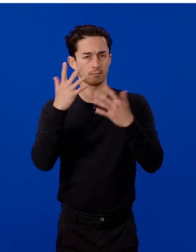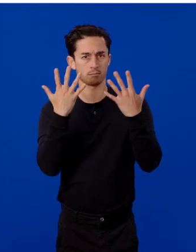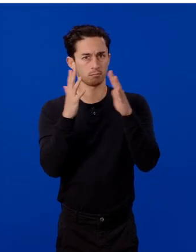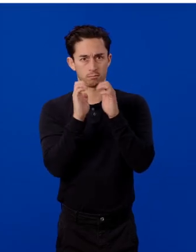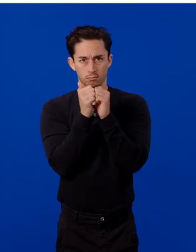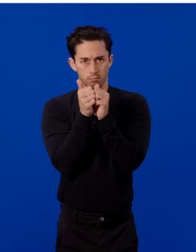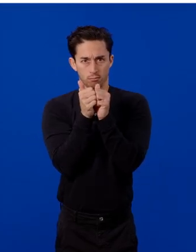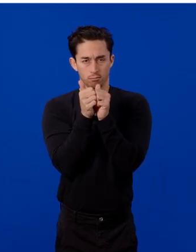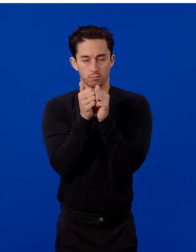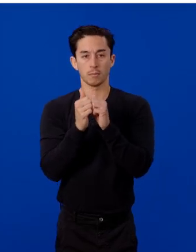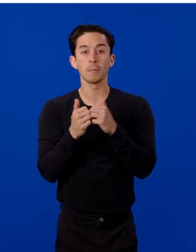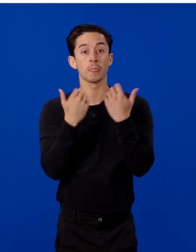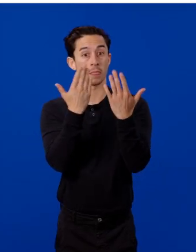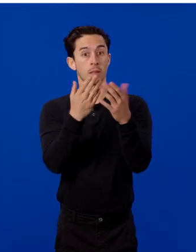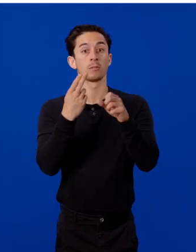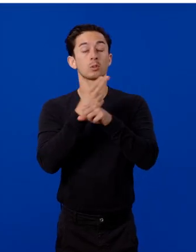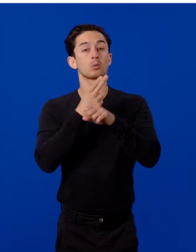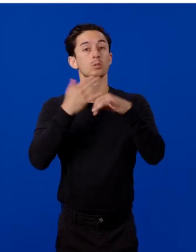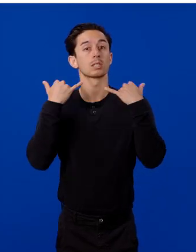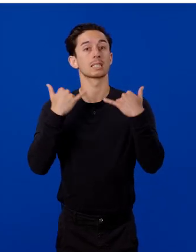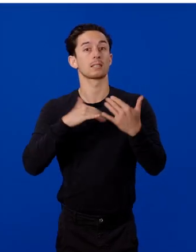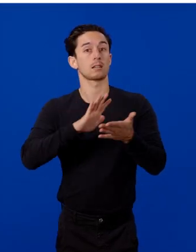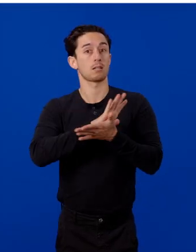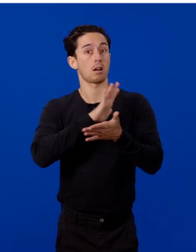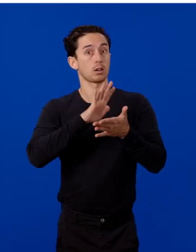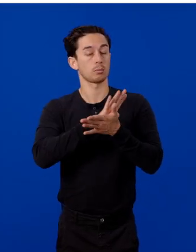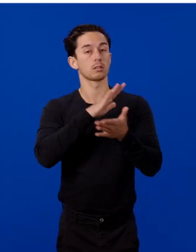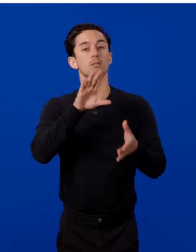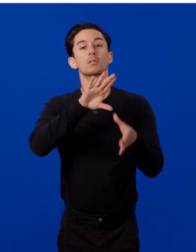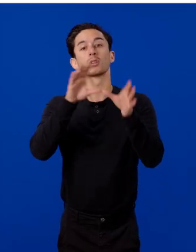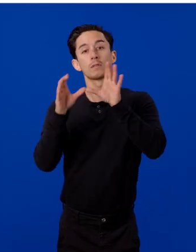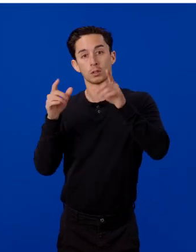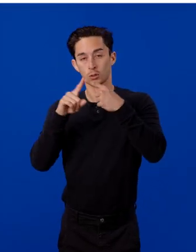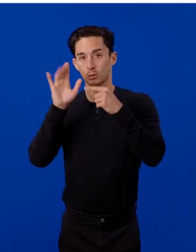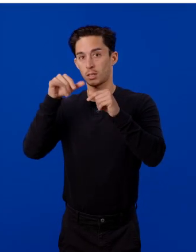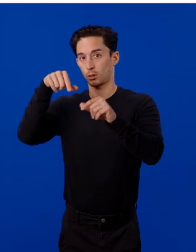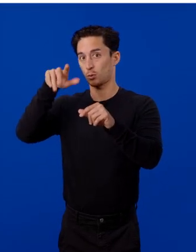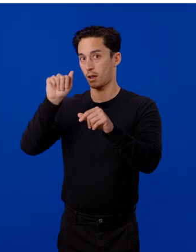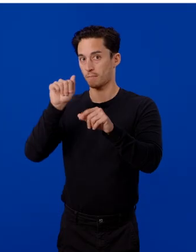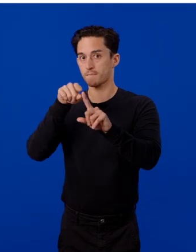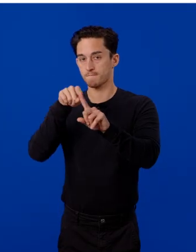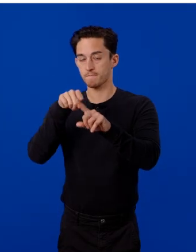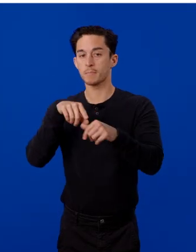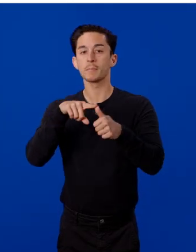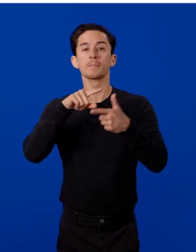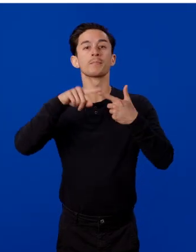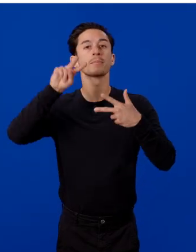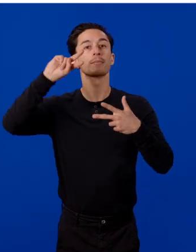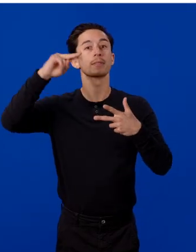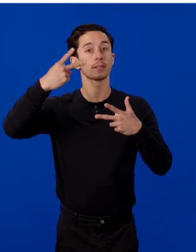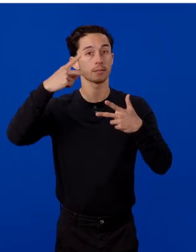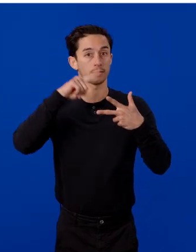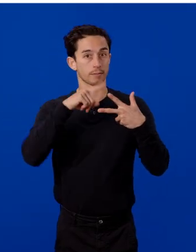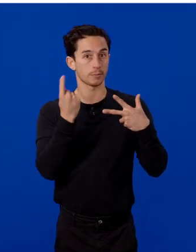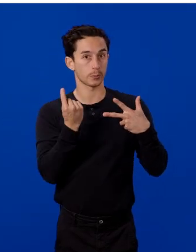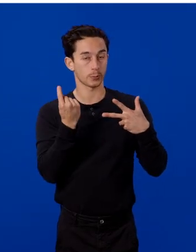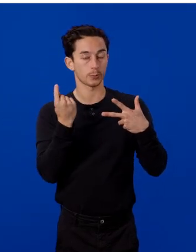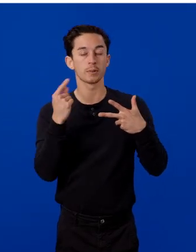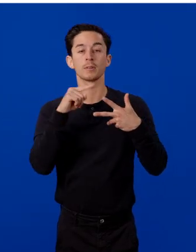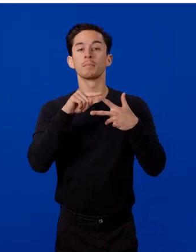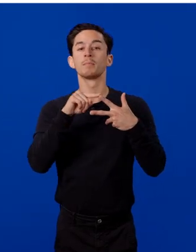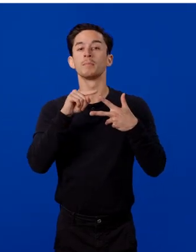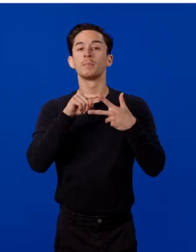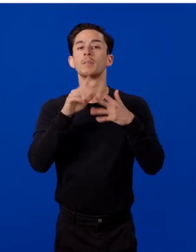Well, use existing documents and convert them into QA pairs. The second one is,